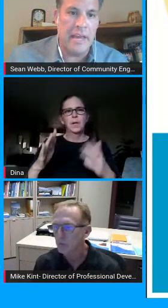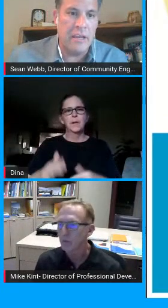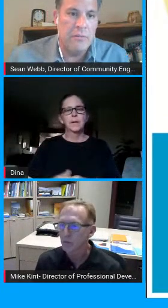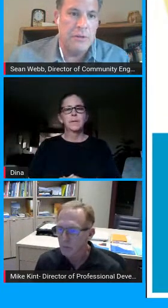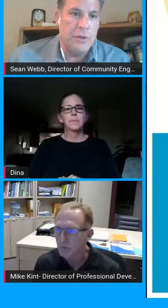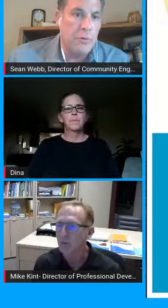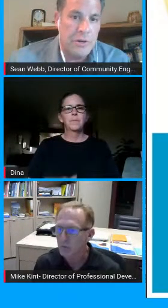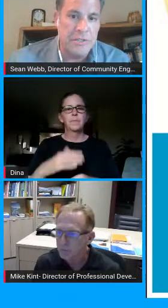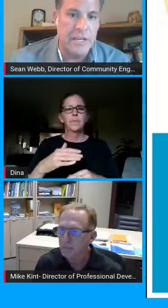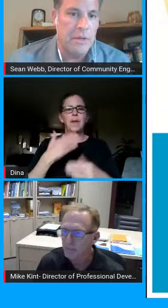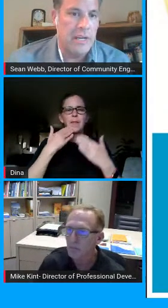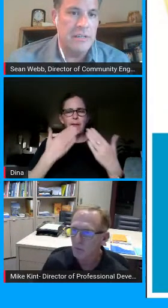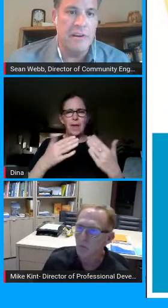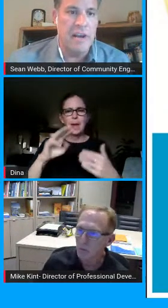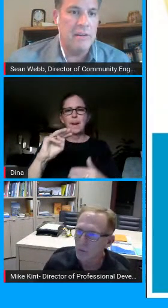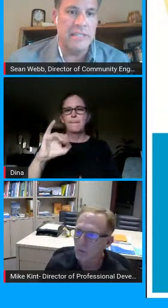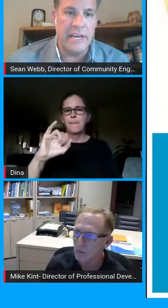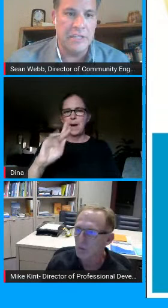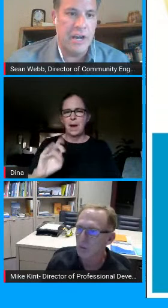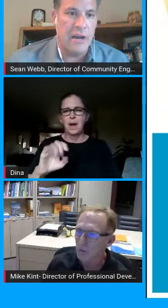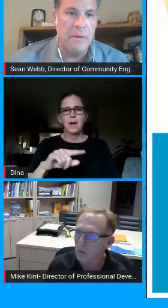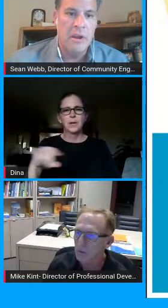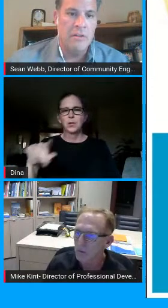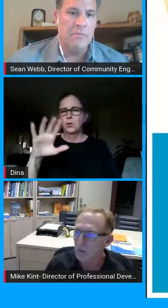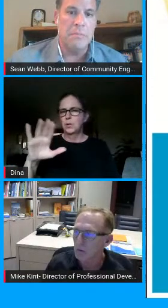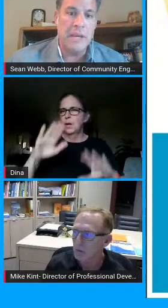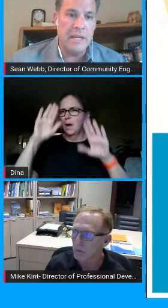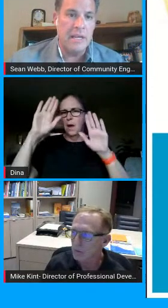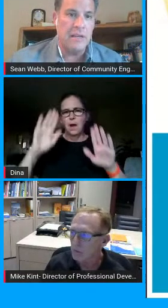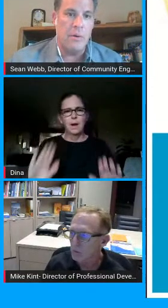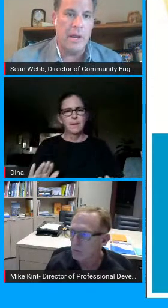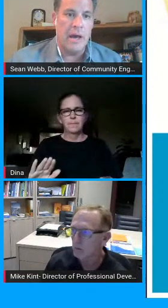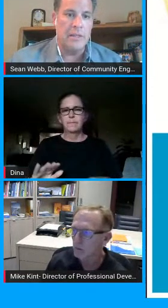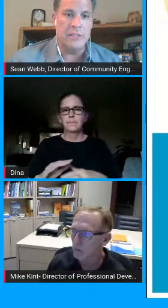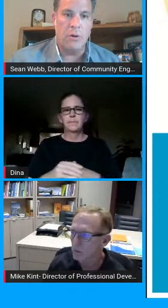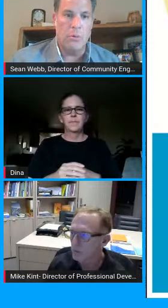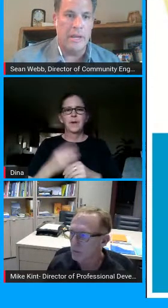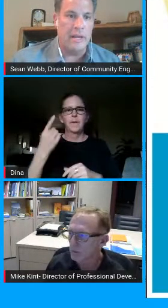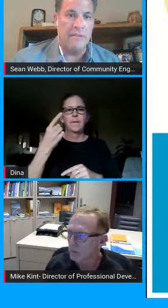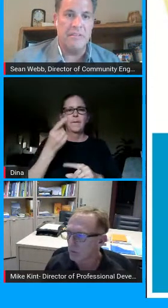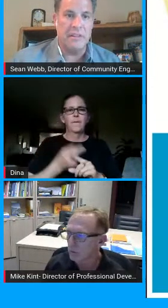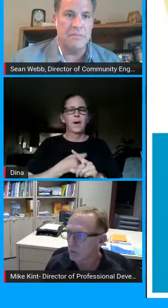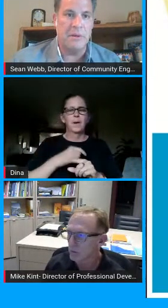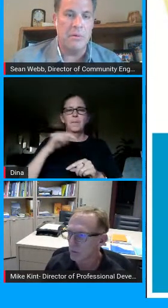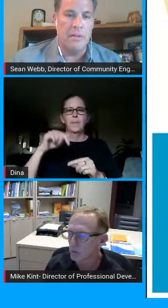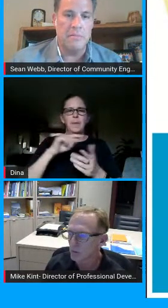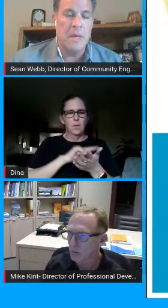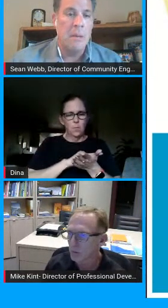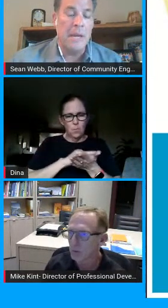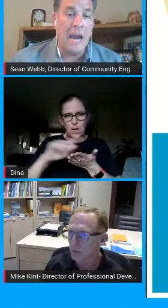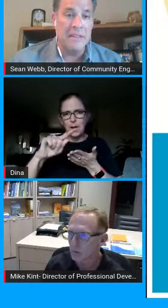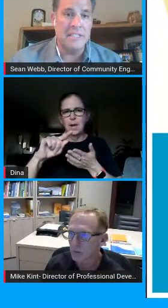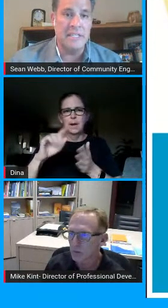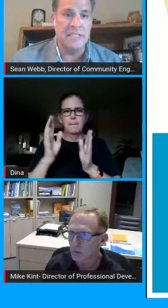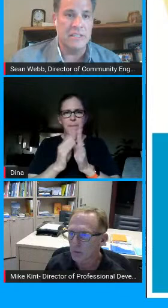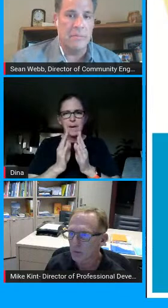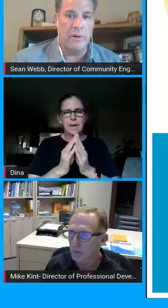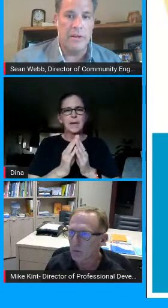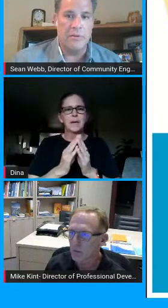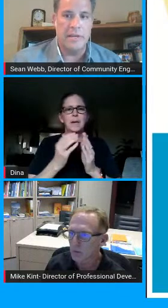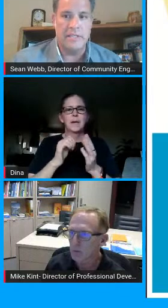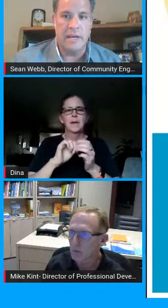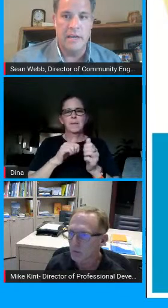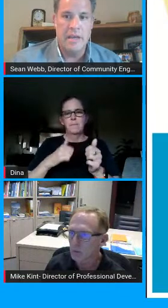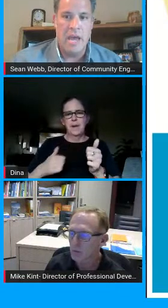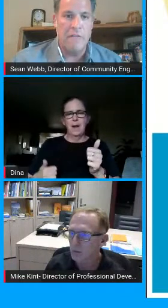to say mike thank you to you and your team you guys have done an outstanding job from the pd going on this whole week and everything that's been going on behind the scenes this